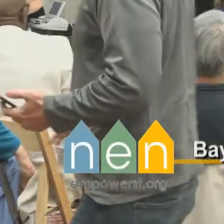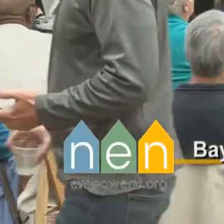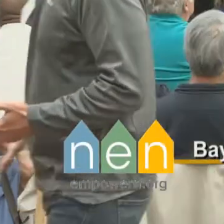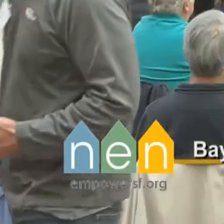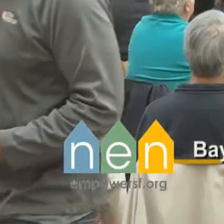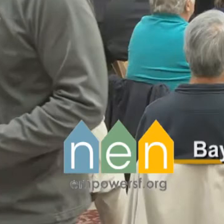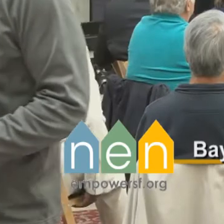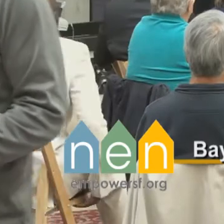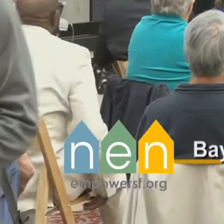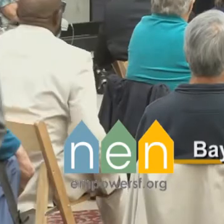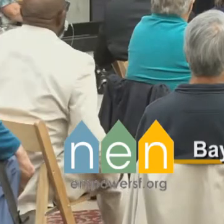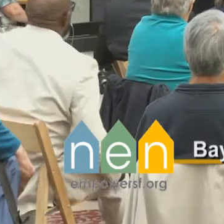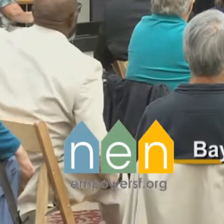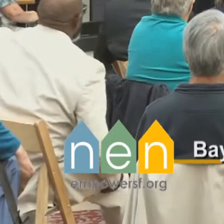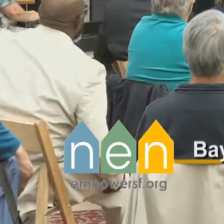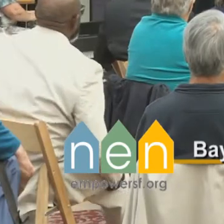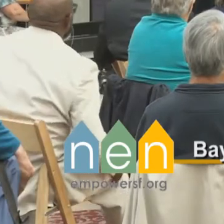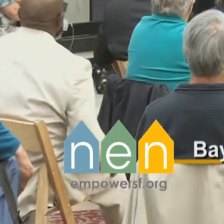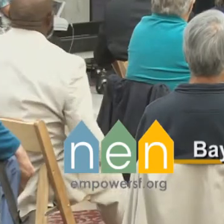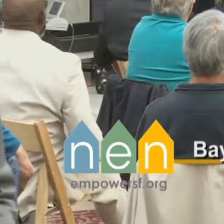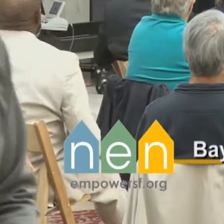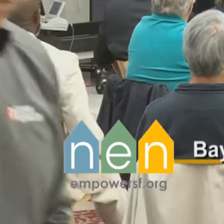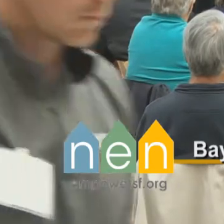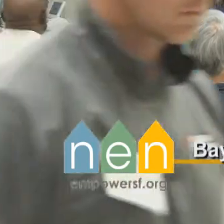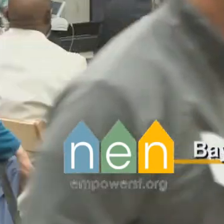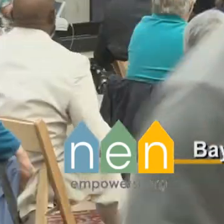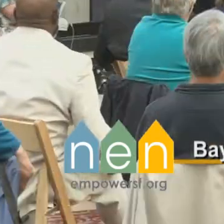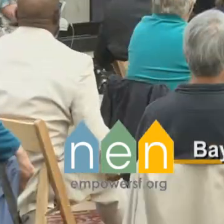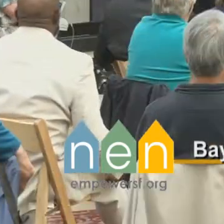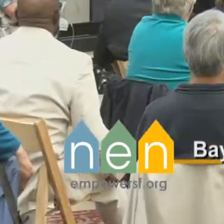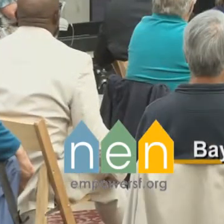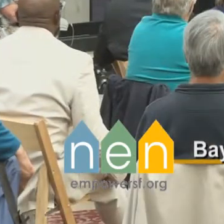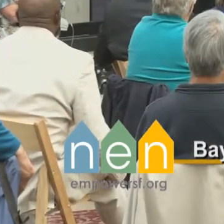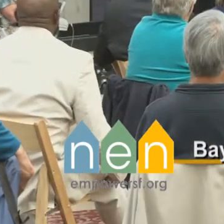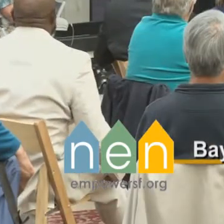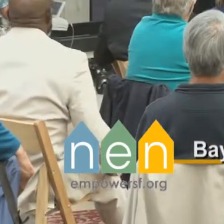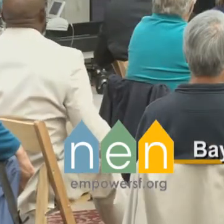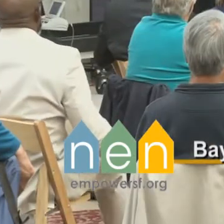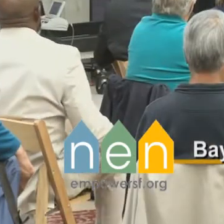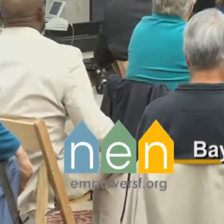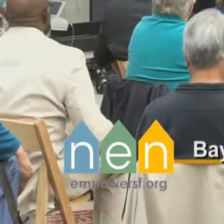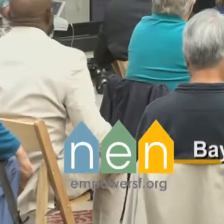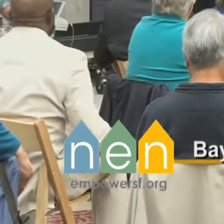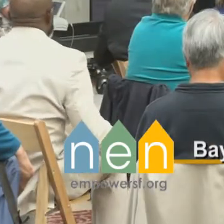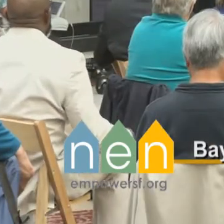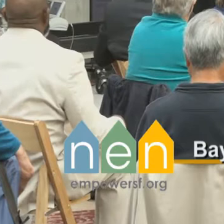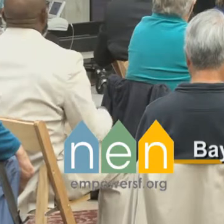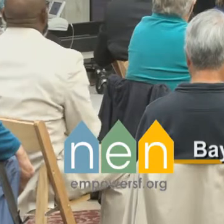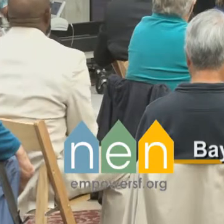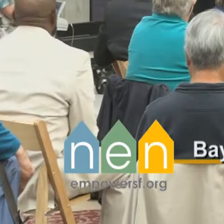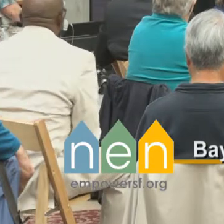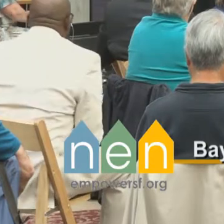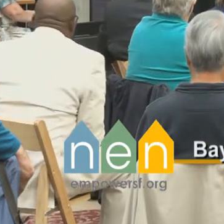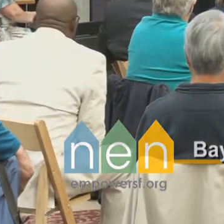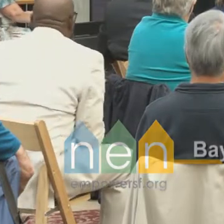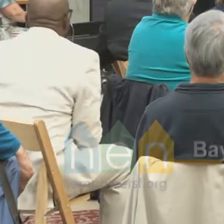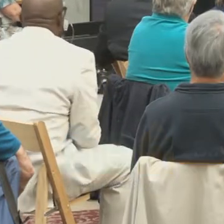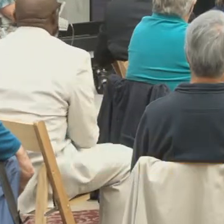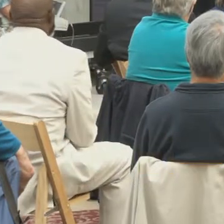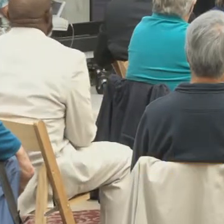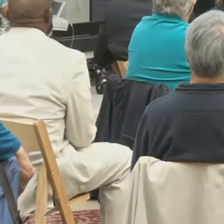So I want to shed a little insight on something that just transpired in the Bayview and why we think this is the right approach.